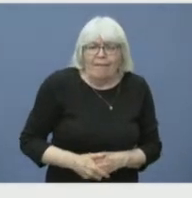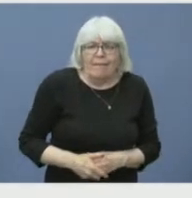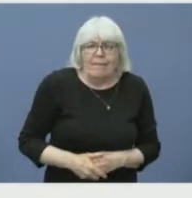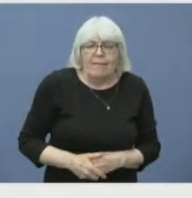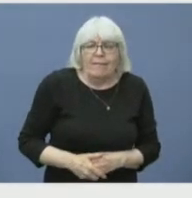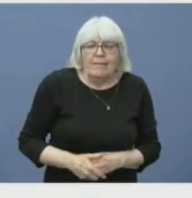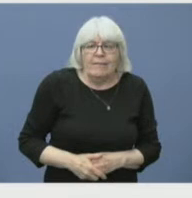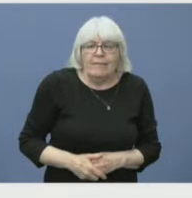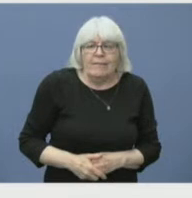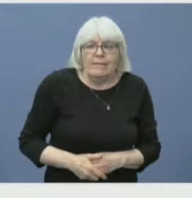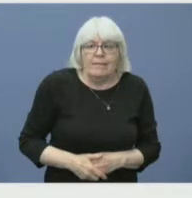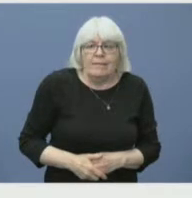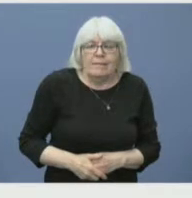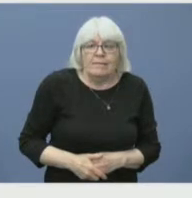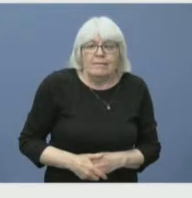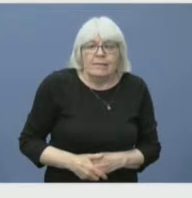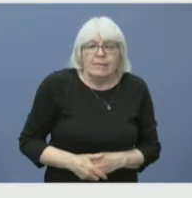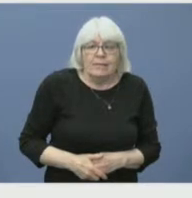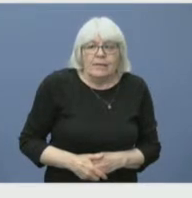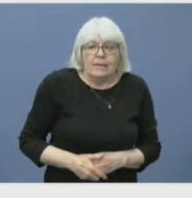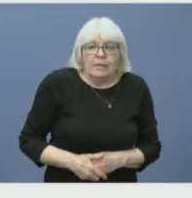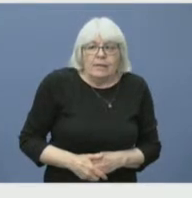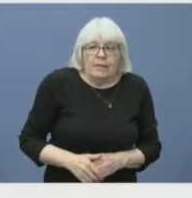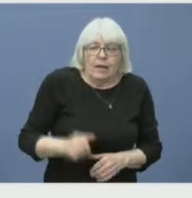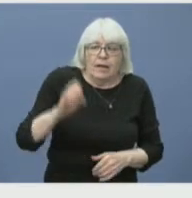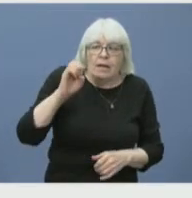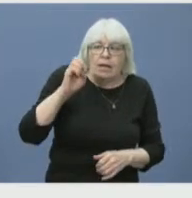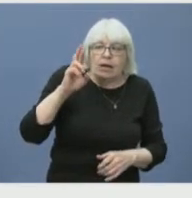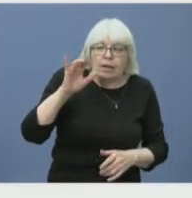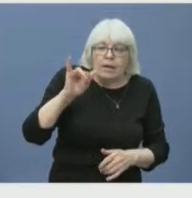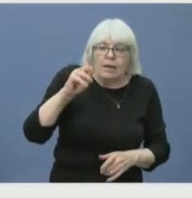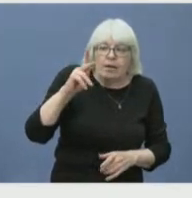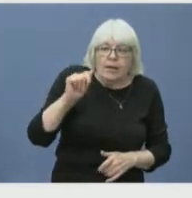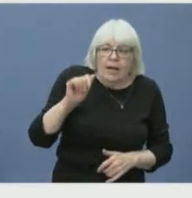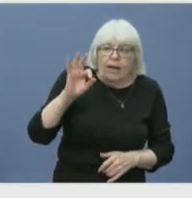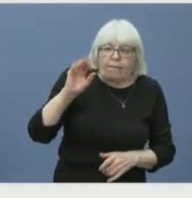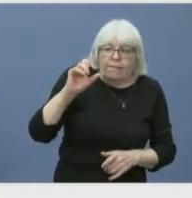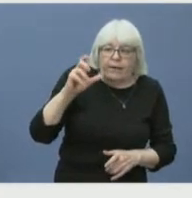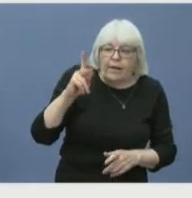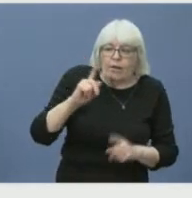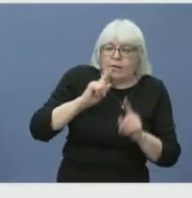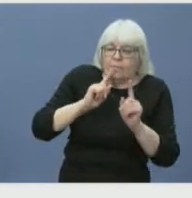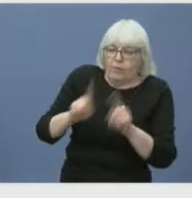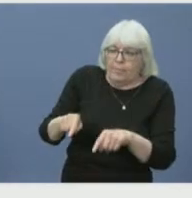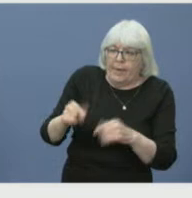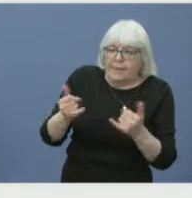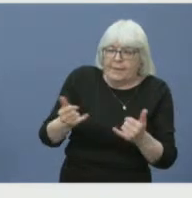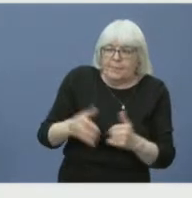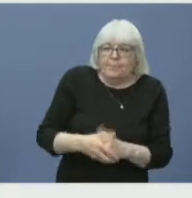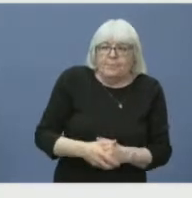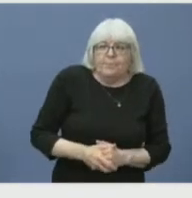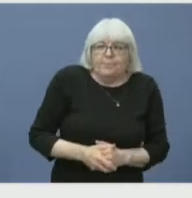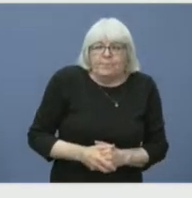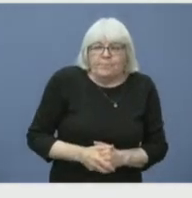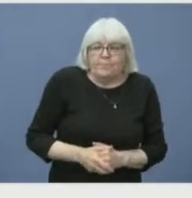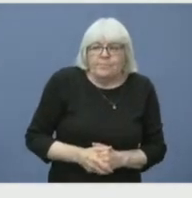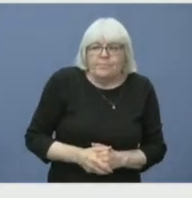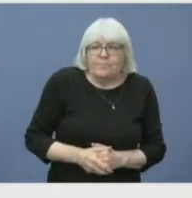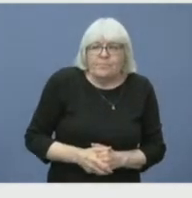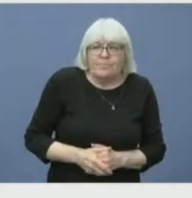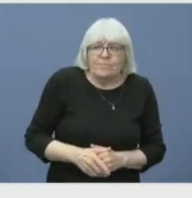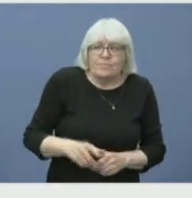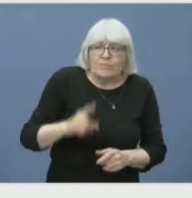Yeah, so it's Erica Fleck here from HRM, so I'll start here. So the area of significant impact in